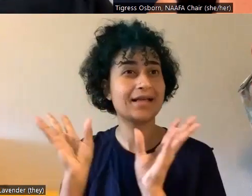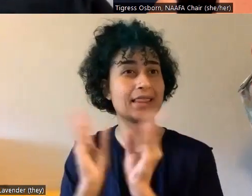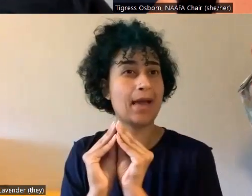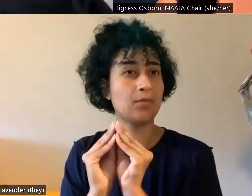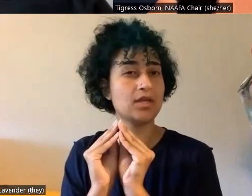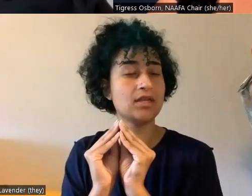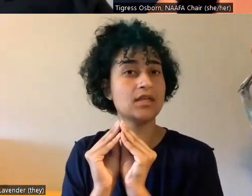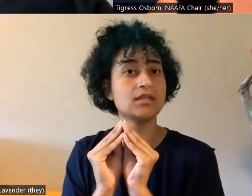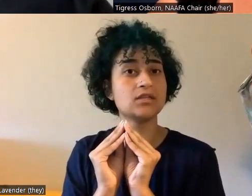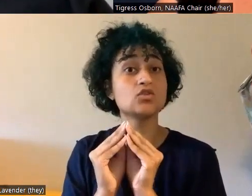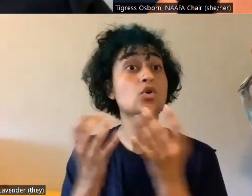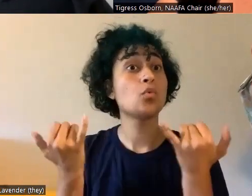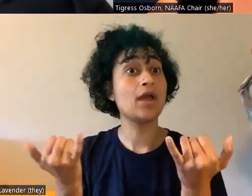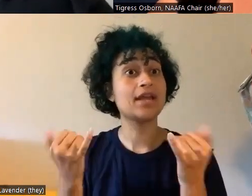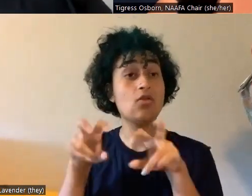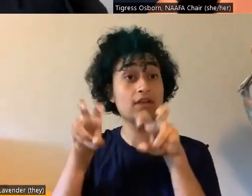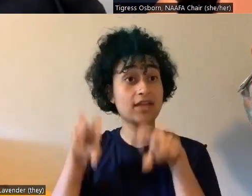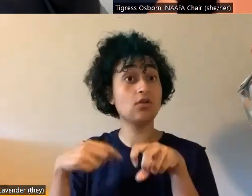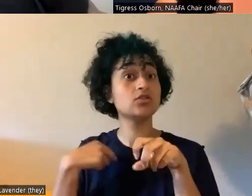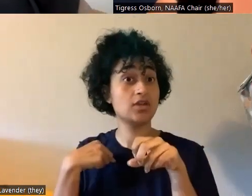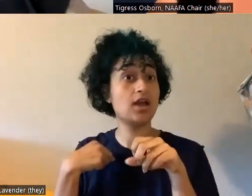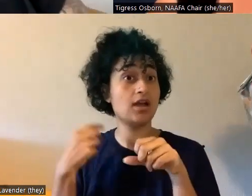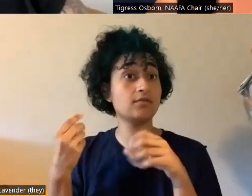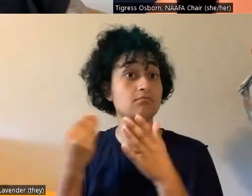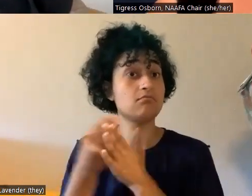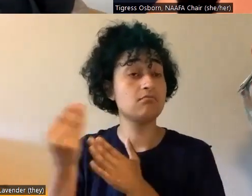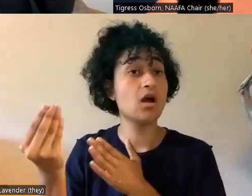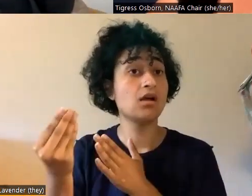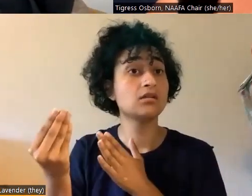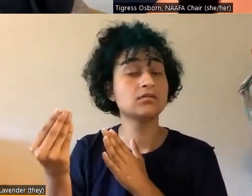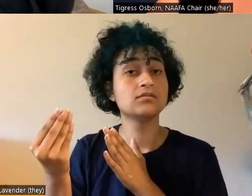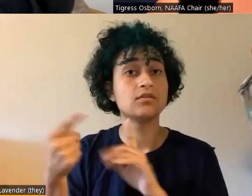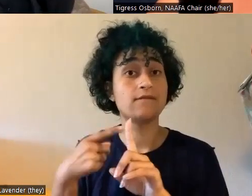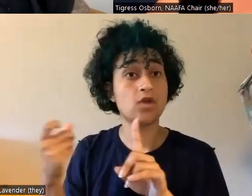that I'm on is a couch potato from Austin. Um,